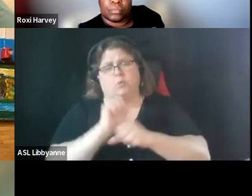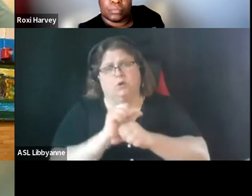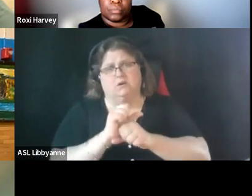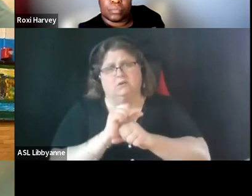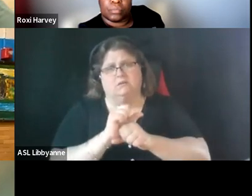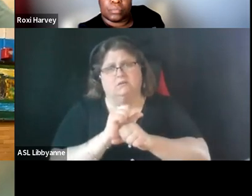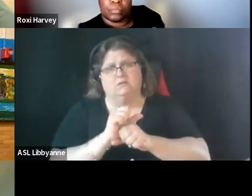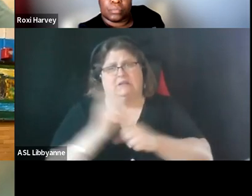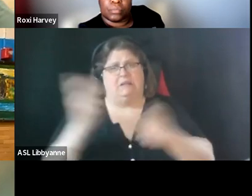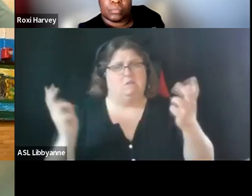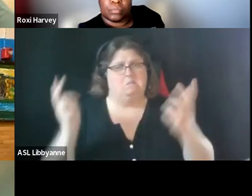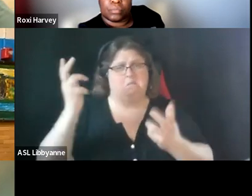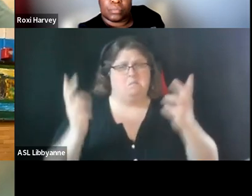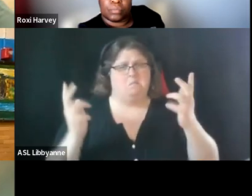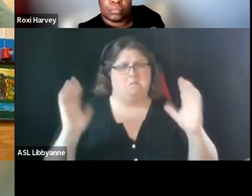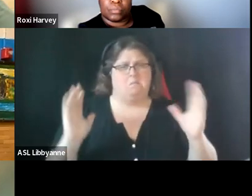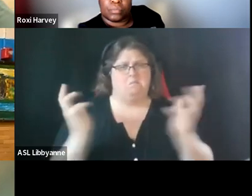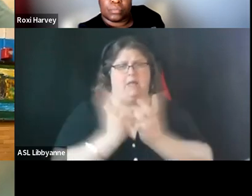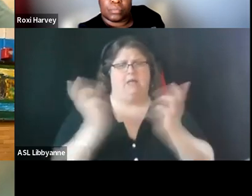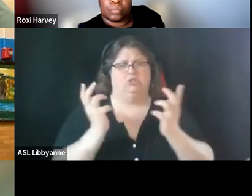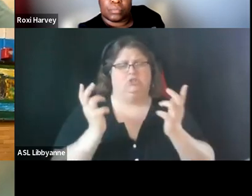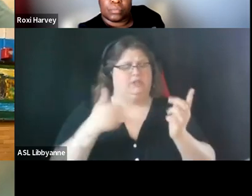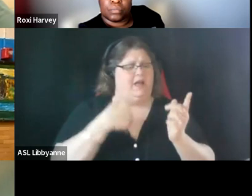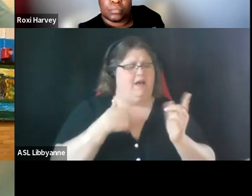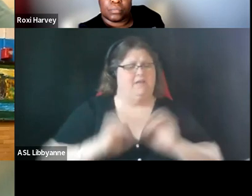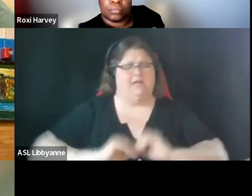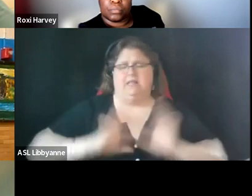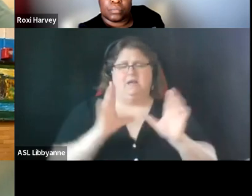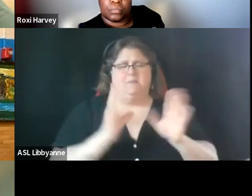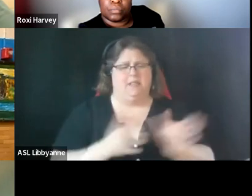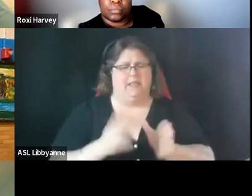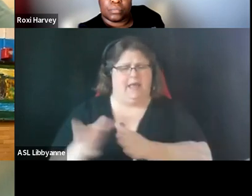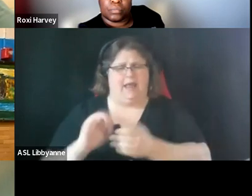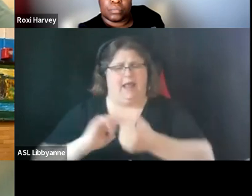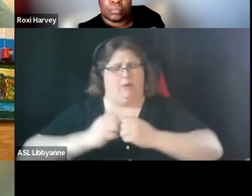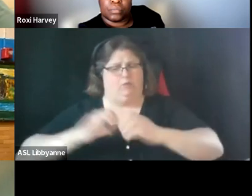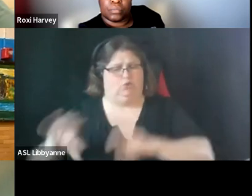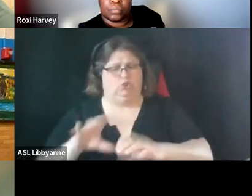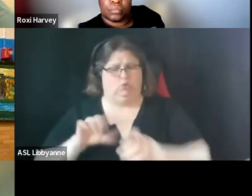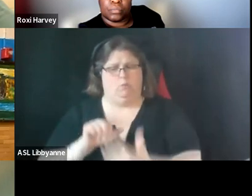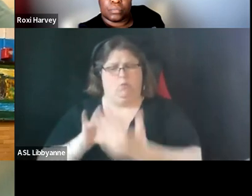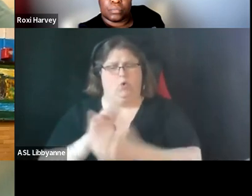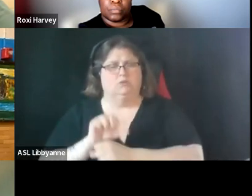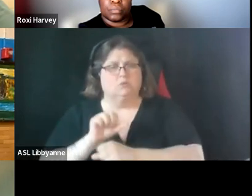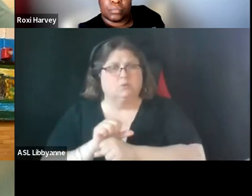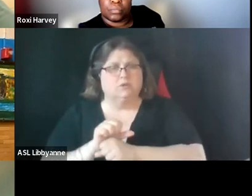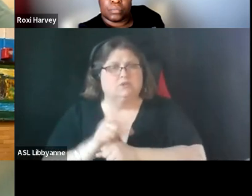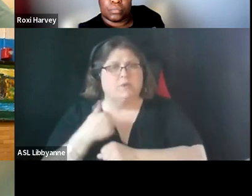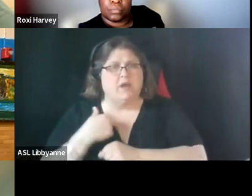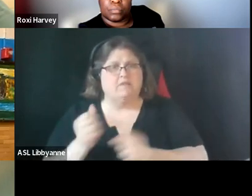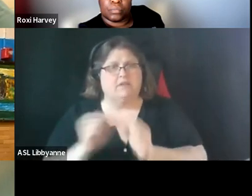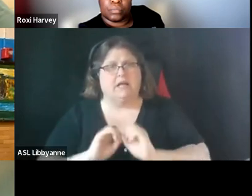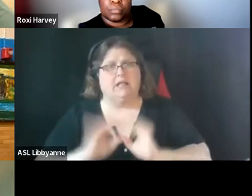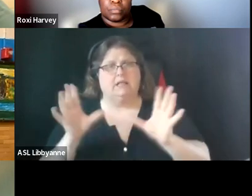you know did it have a clear plan laid out uh to complete the process um did it uh provide a clear description